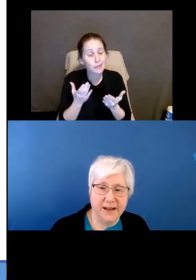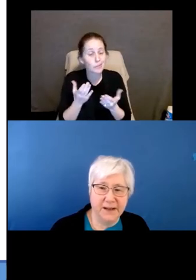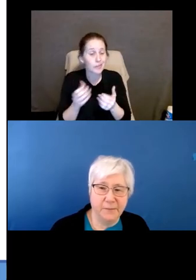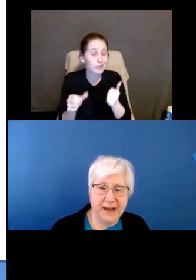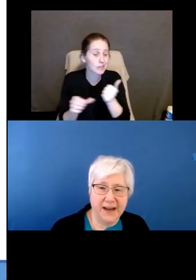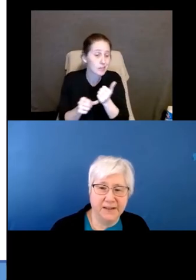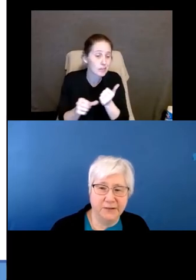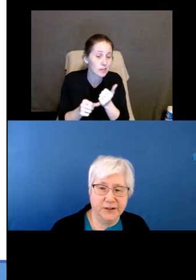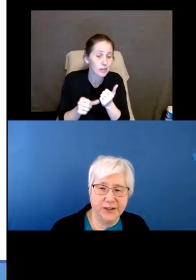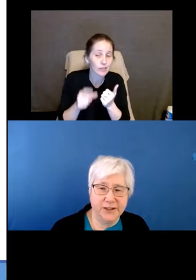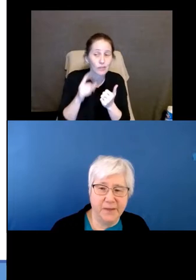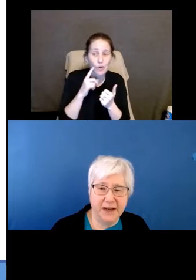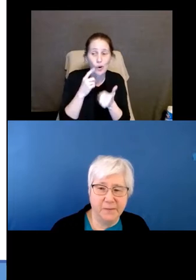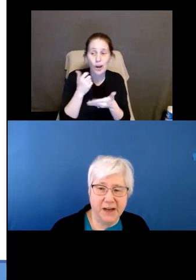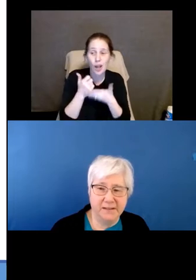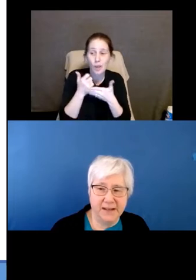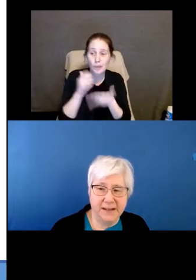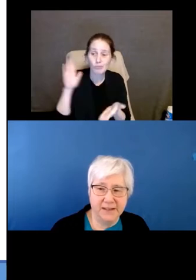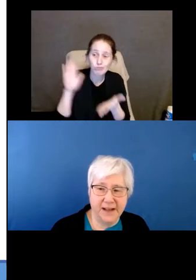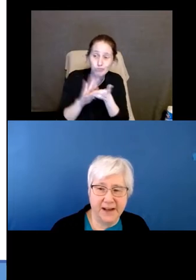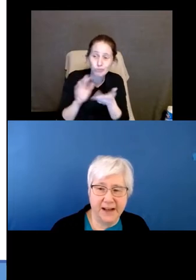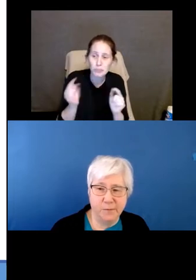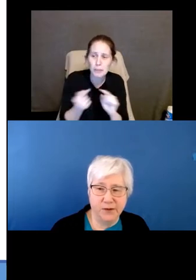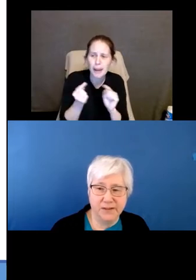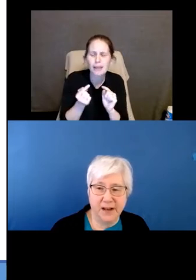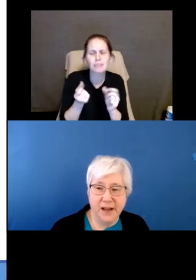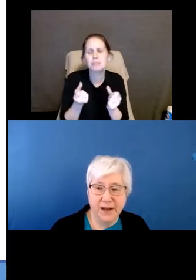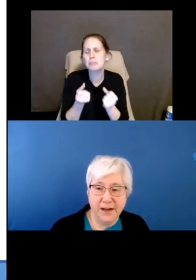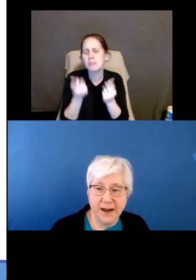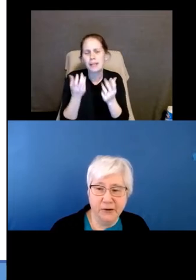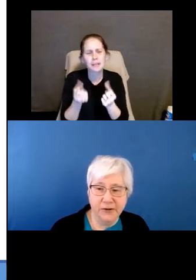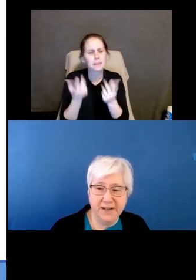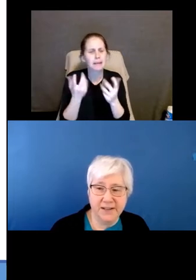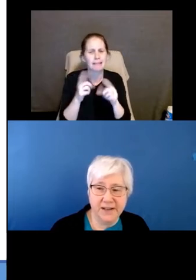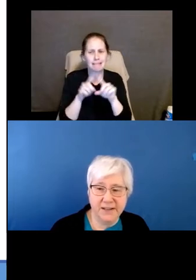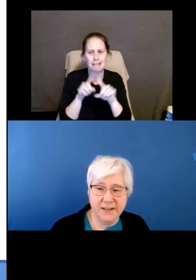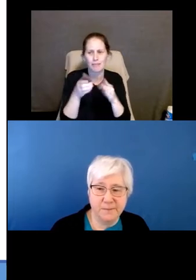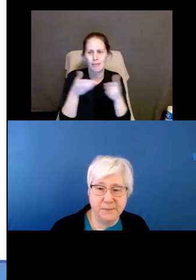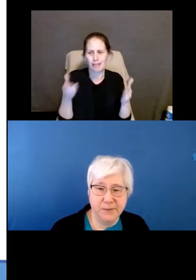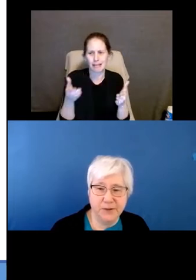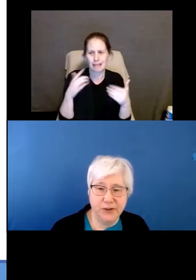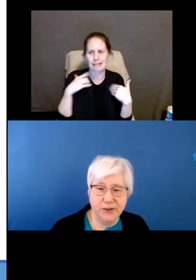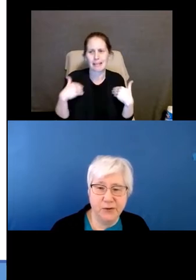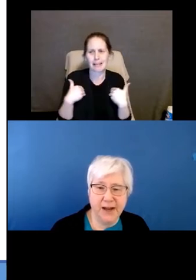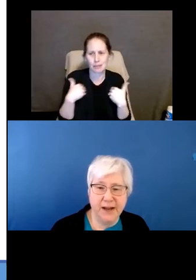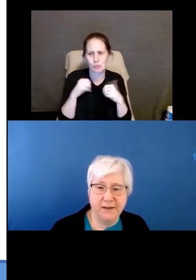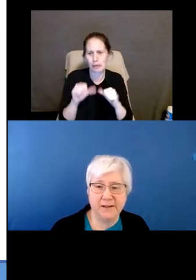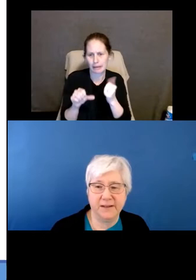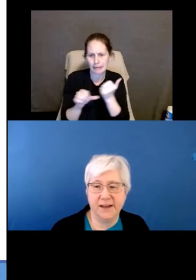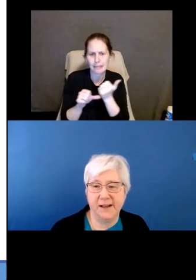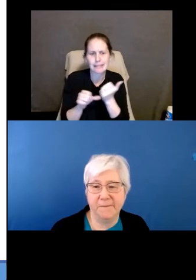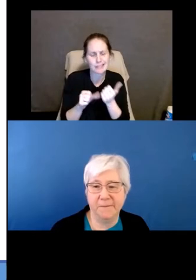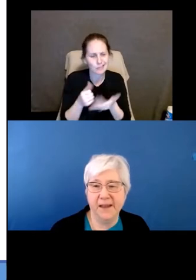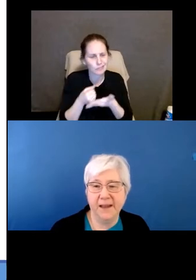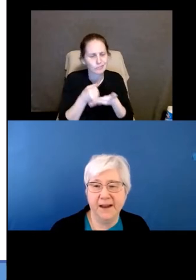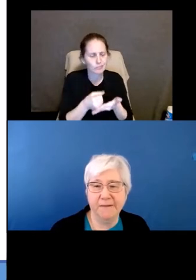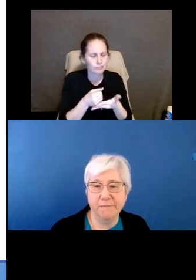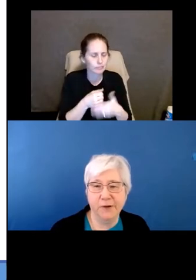alleviating pain, there are just many, many things that animals nowadays can assist people to do. And with